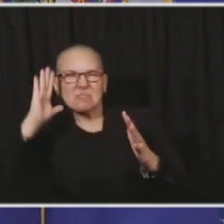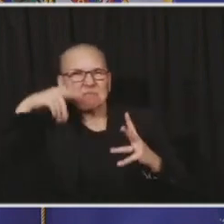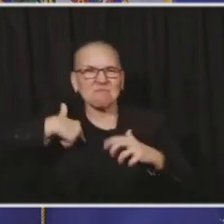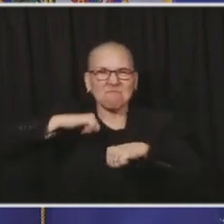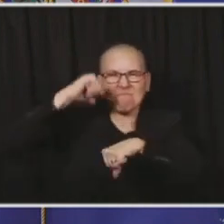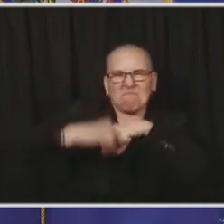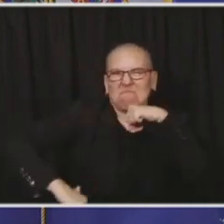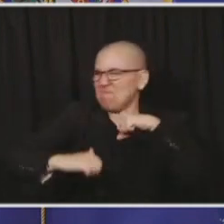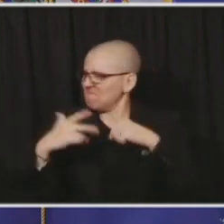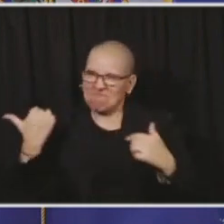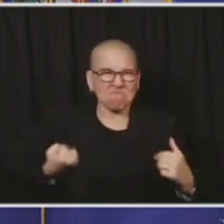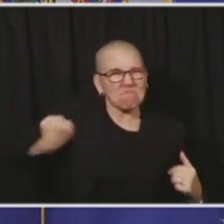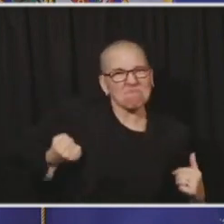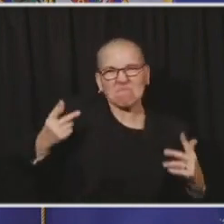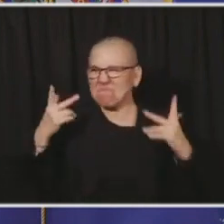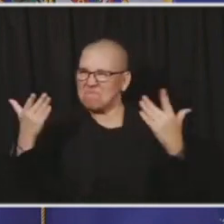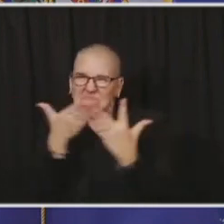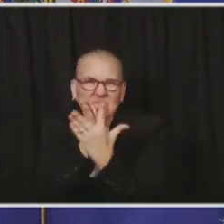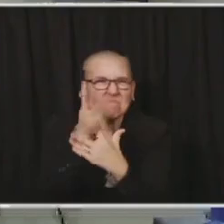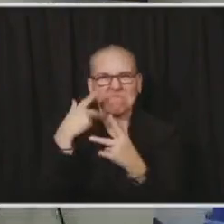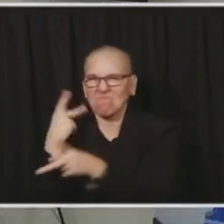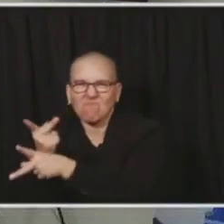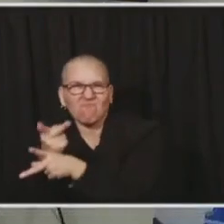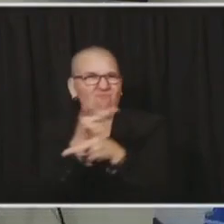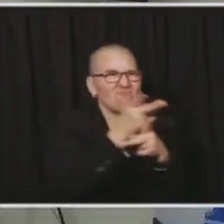continue on with it. Let's get through this. Thank you, Minnesota.